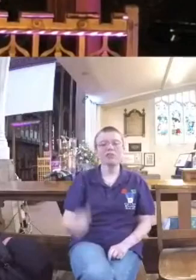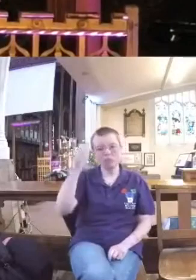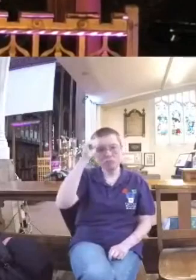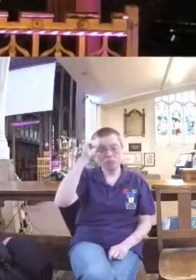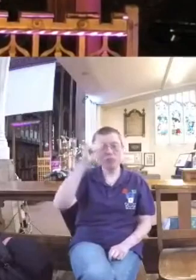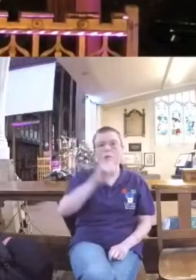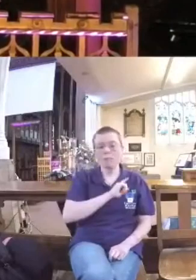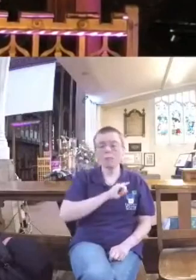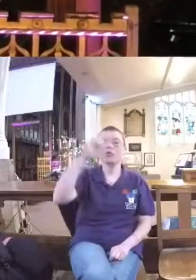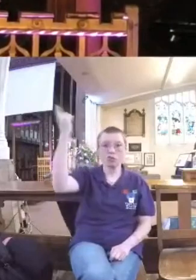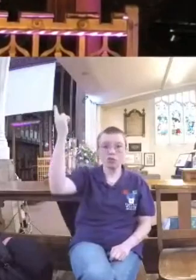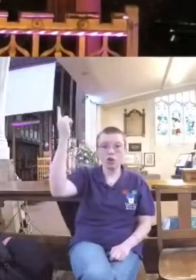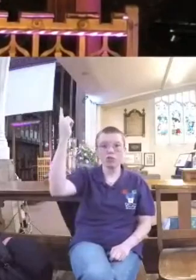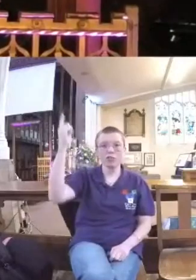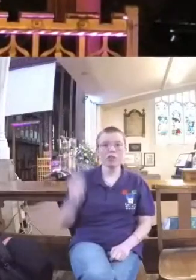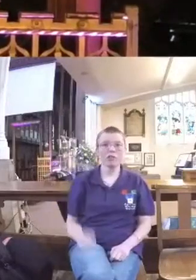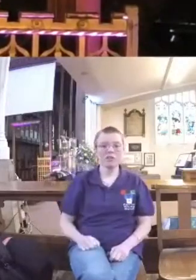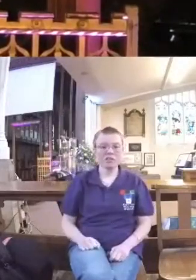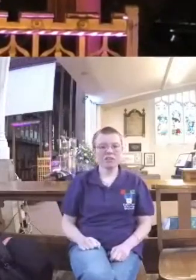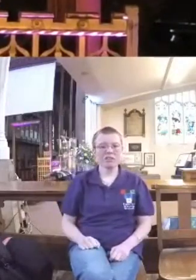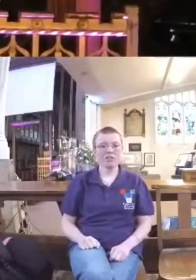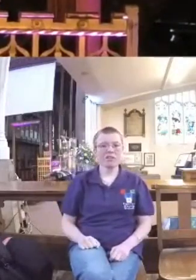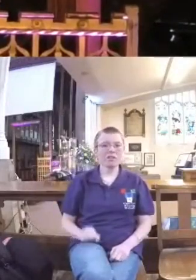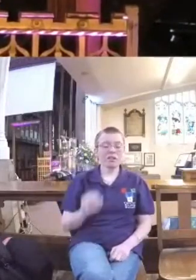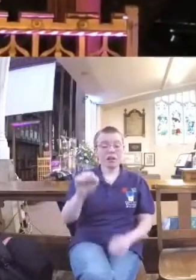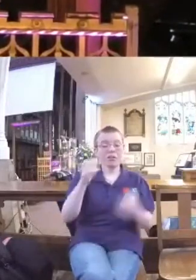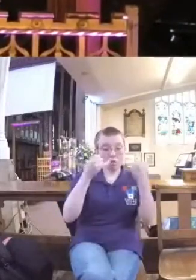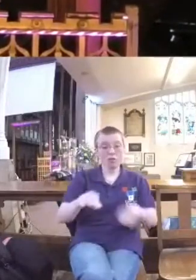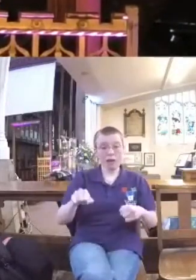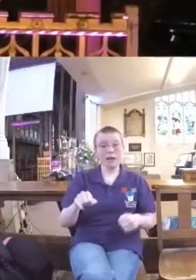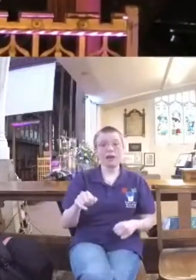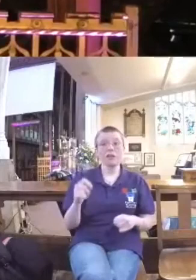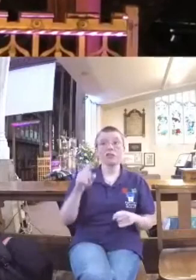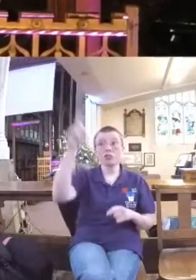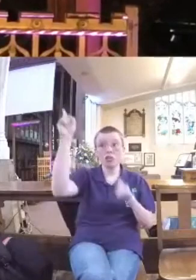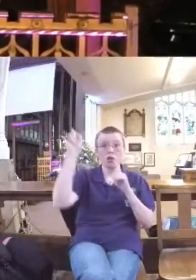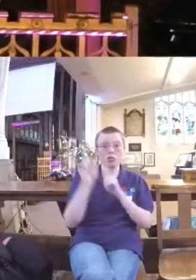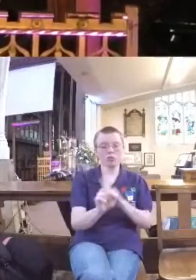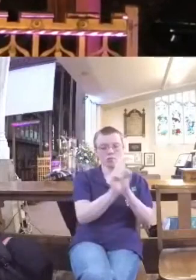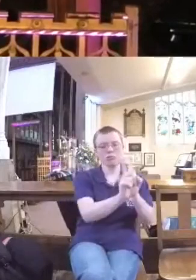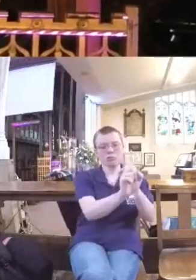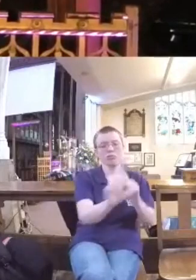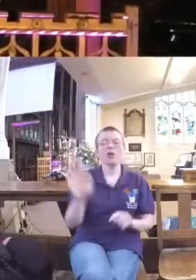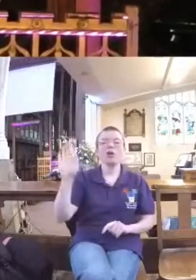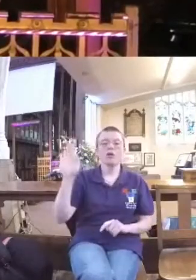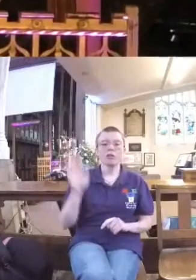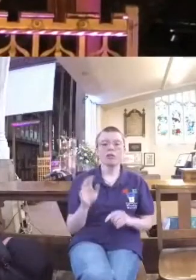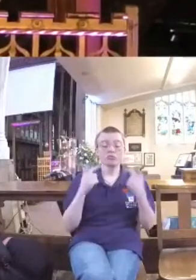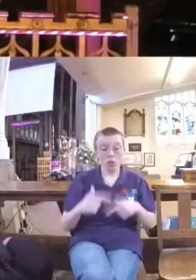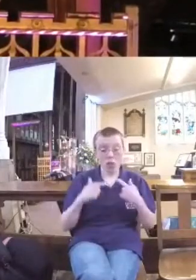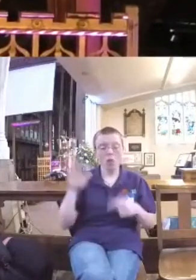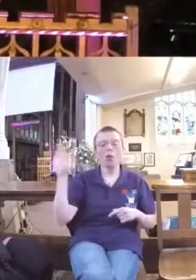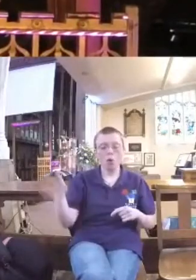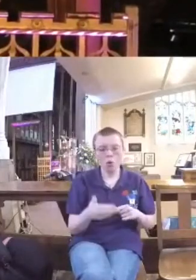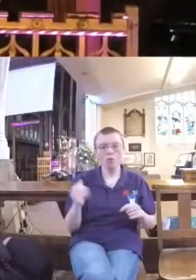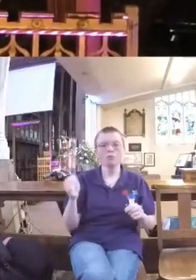him and walk through your failures with him. Let everything you do be through him and with him.